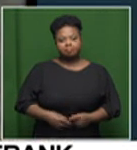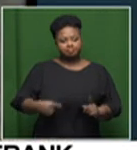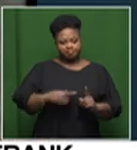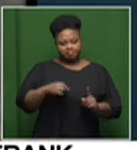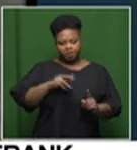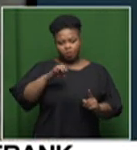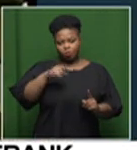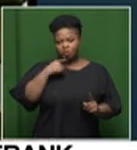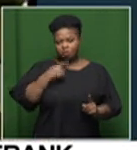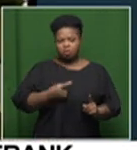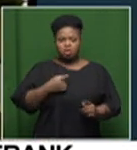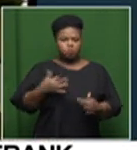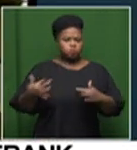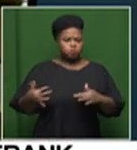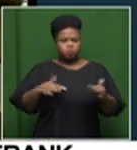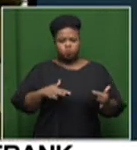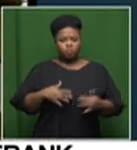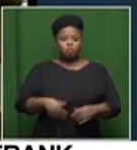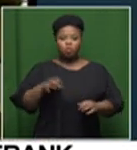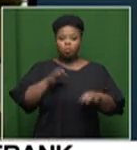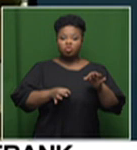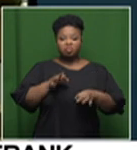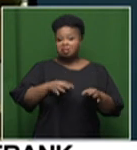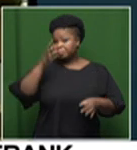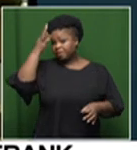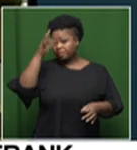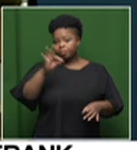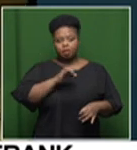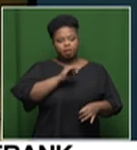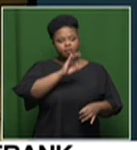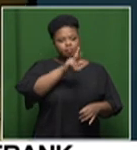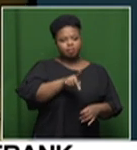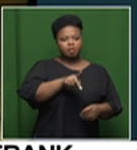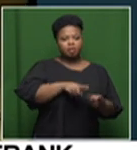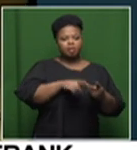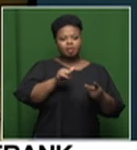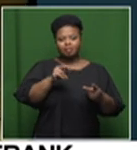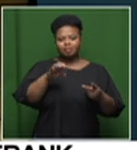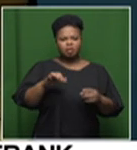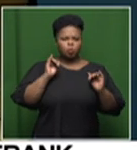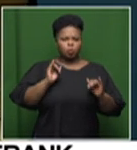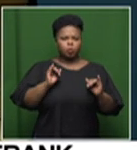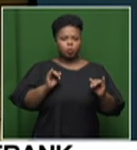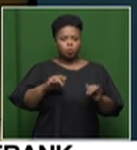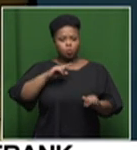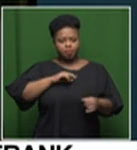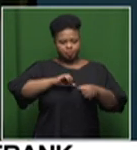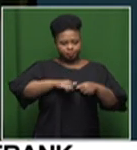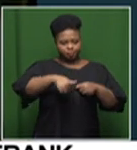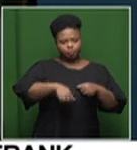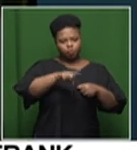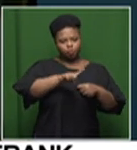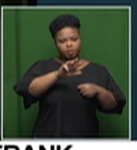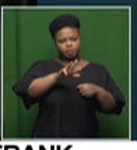says political tensions were visible even in government between the IFP and the ANC shortly after the 1994